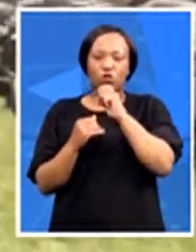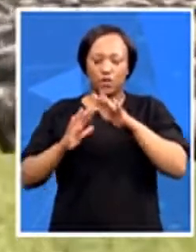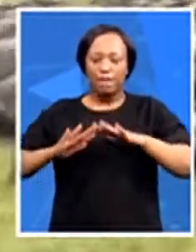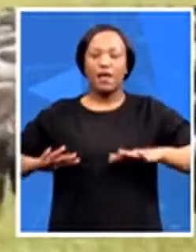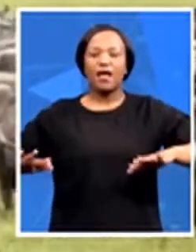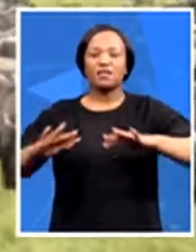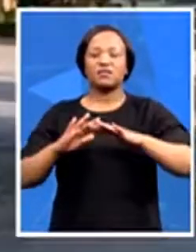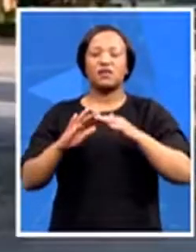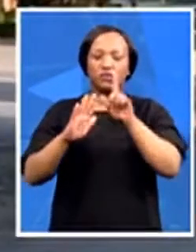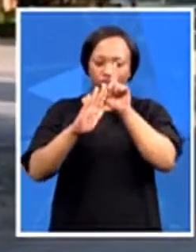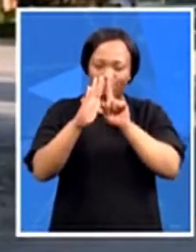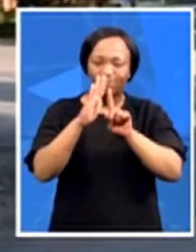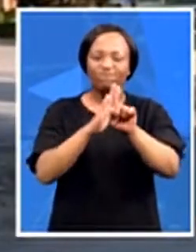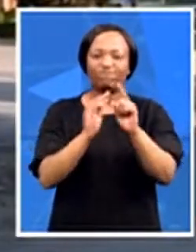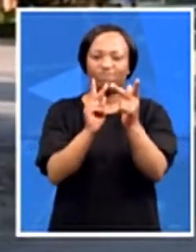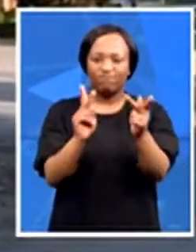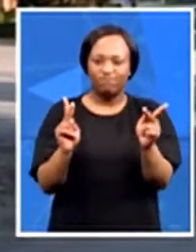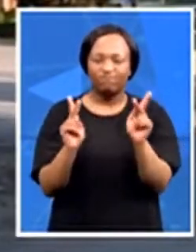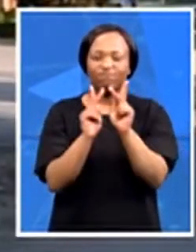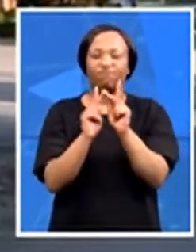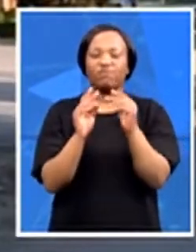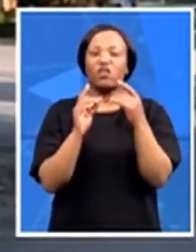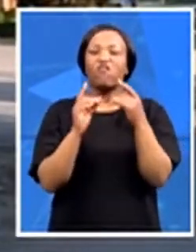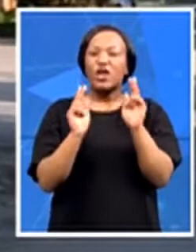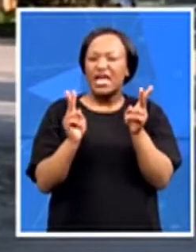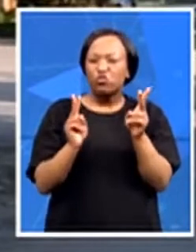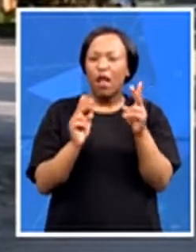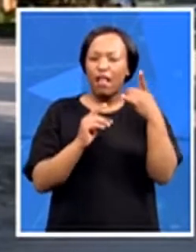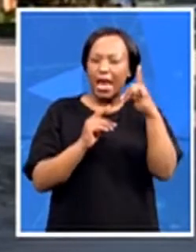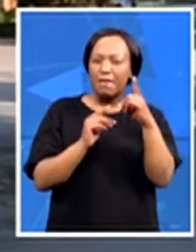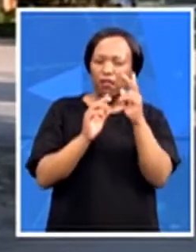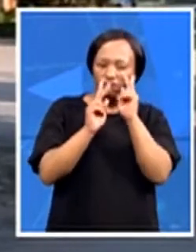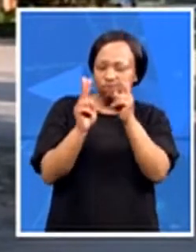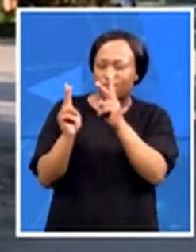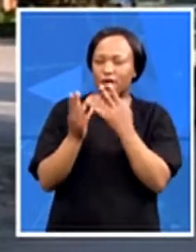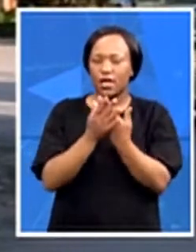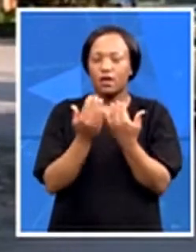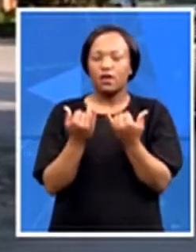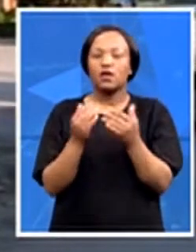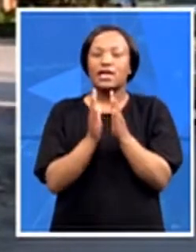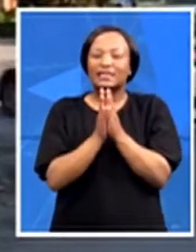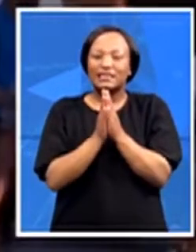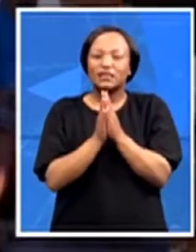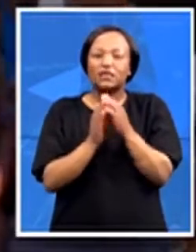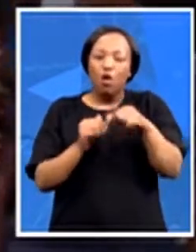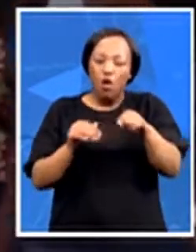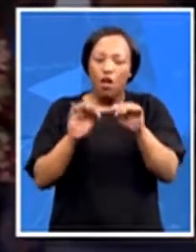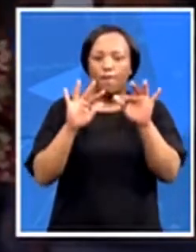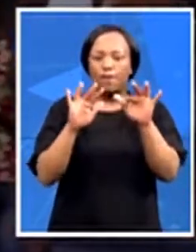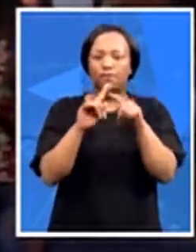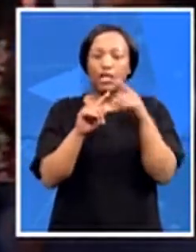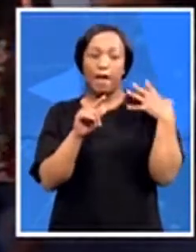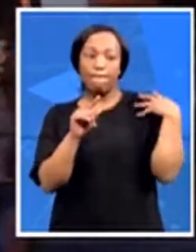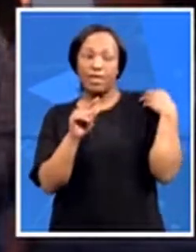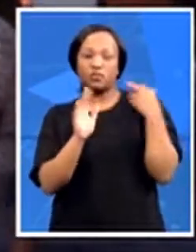an annual wildebeest migration. Authorities in the city are also calling on the public to adhere to the Ministry of Health's recent ban on unnecessary gatherings.